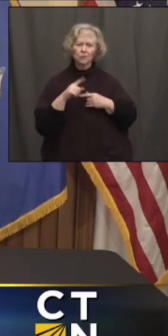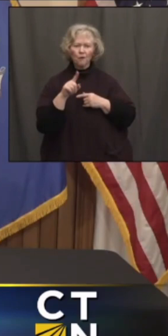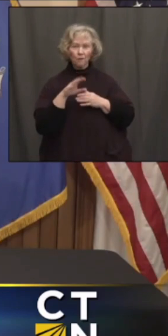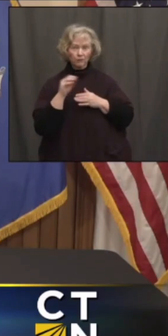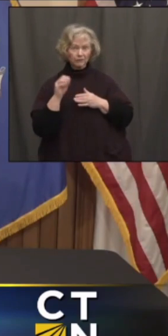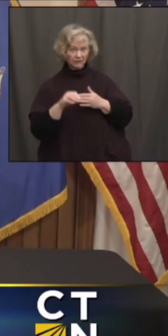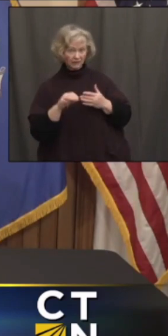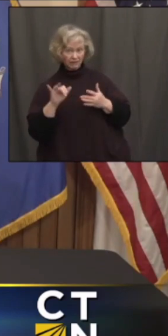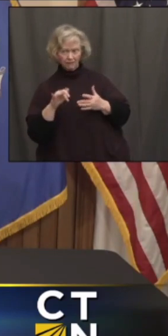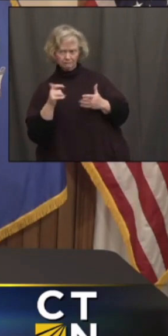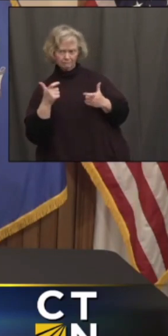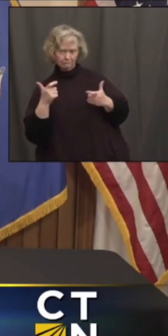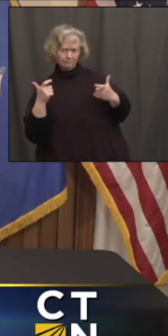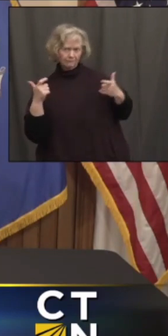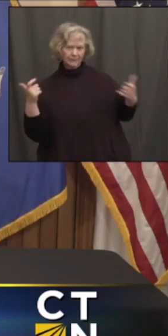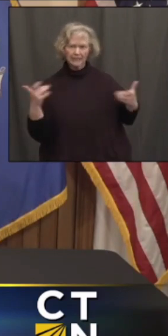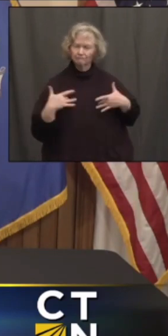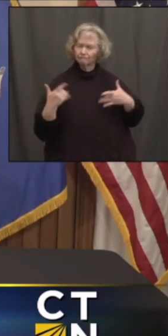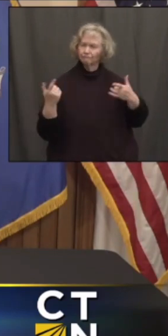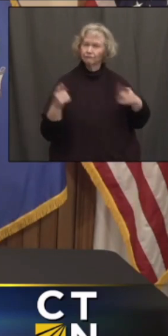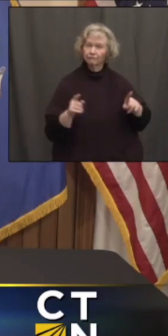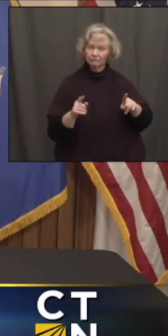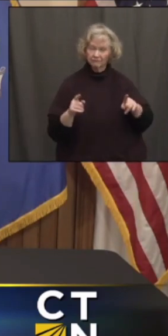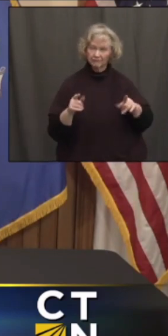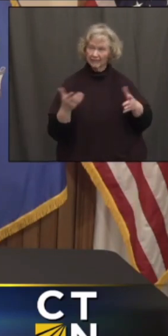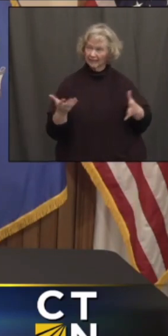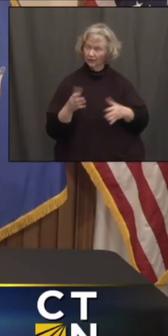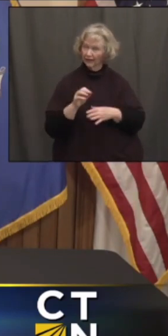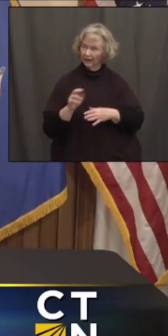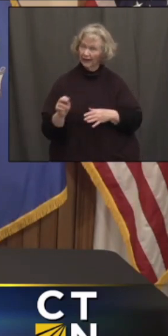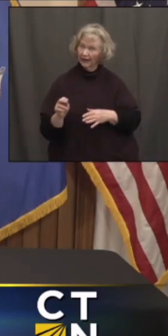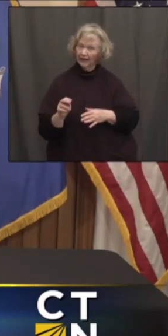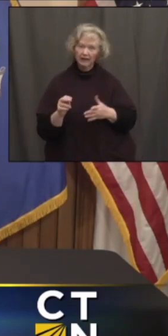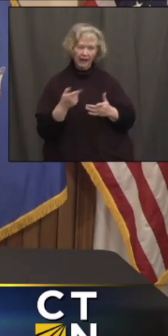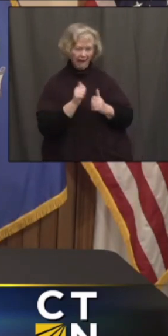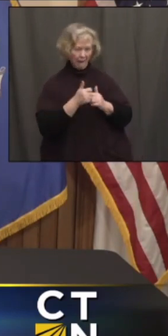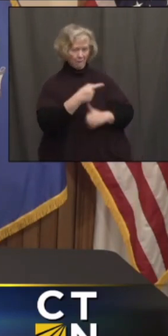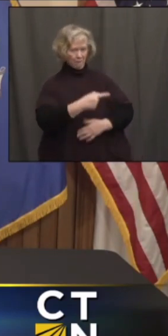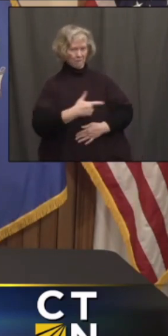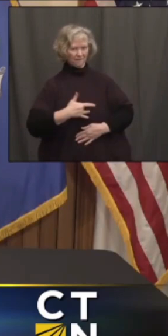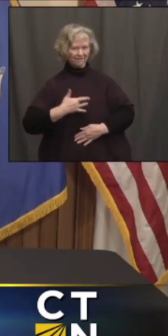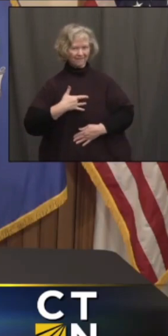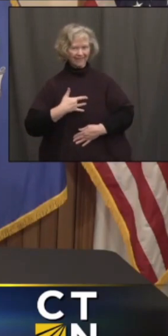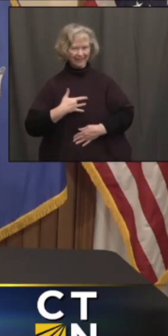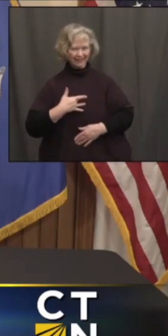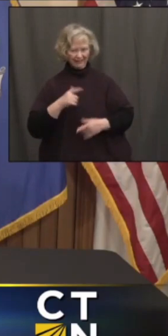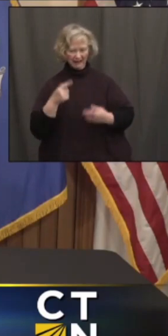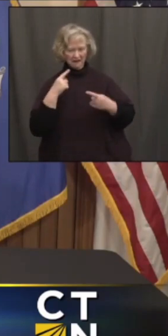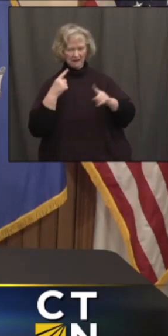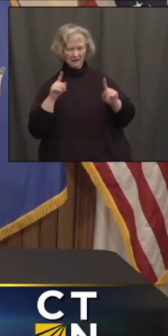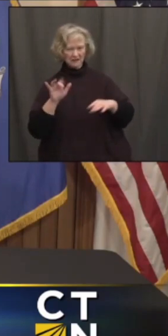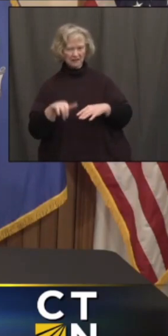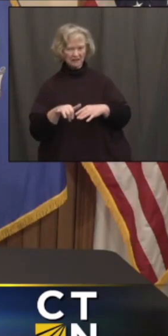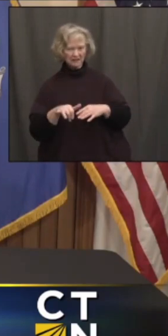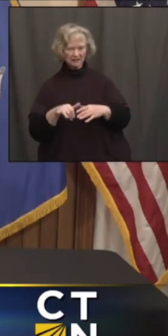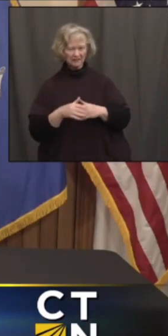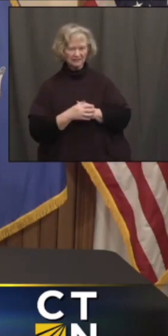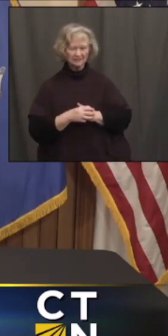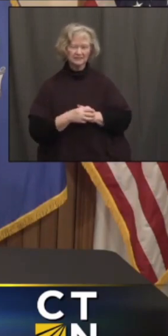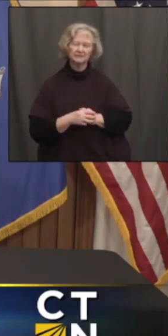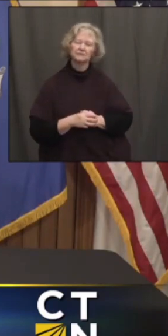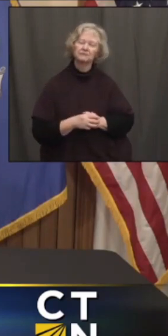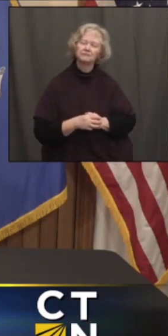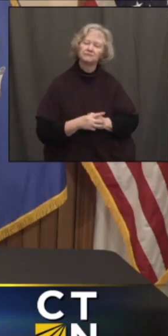a pretty big deal for everyone across the state. So, once again, how does it feel to you to be able to make these announcements this month?